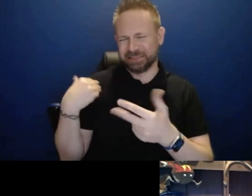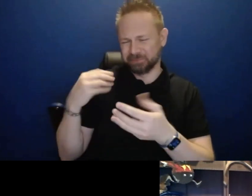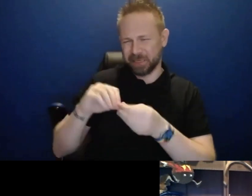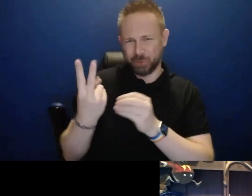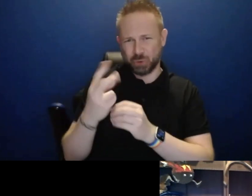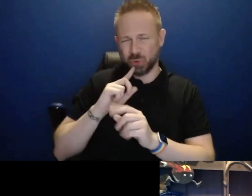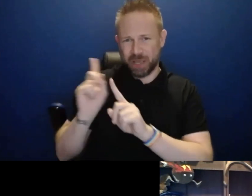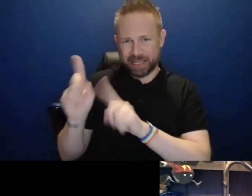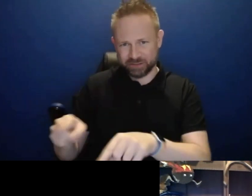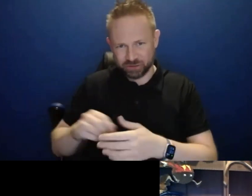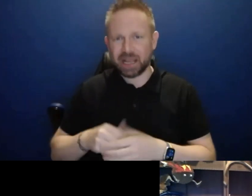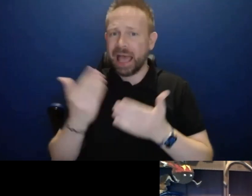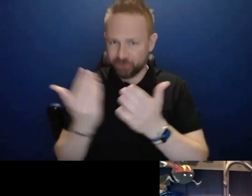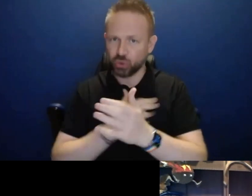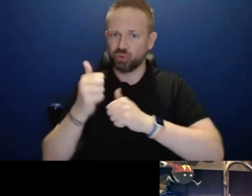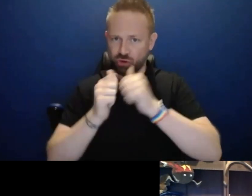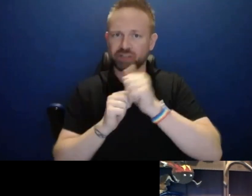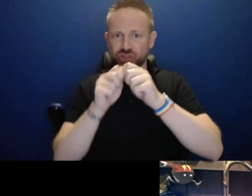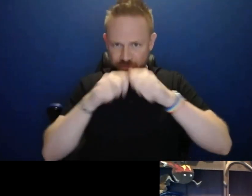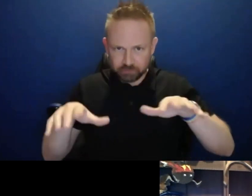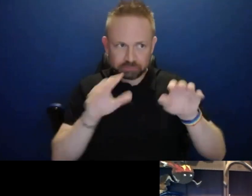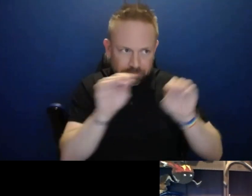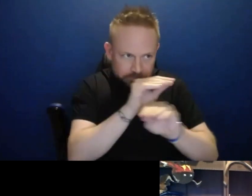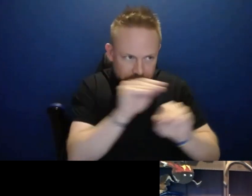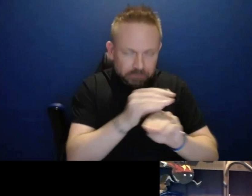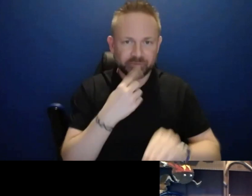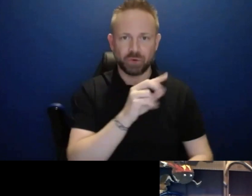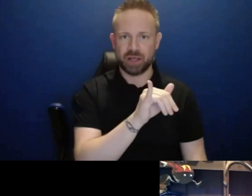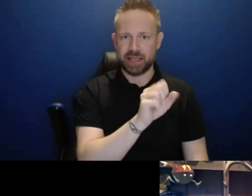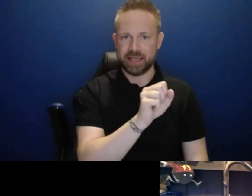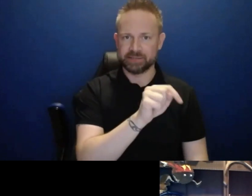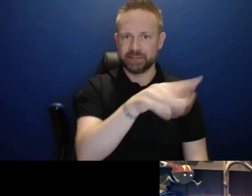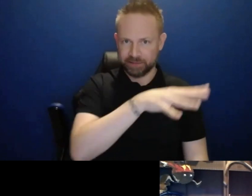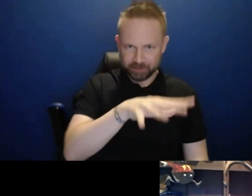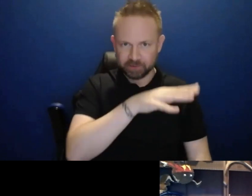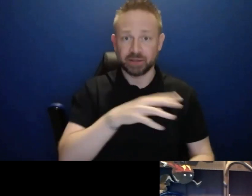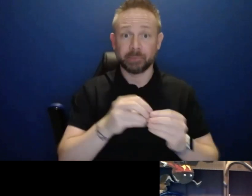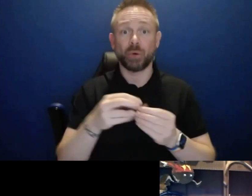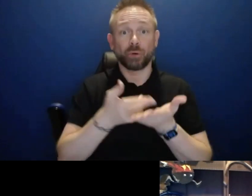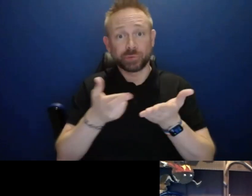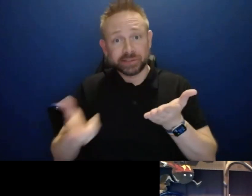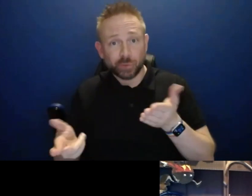new organizational structure for IST and additional resourcing requirements.